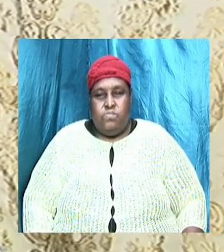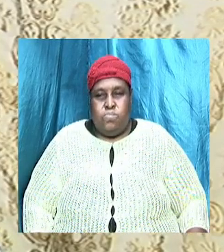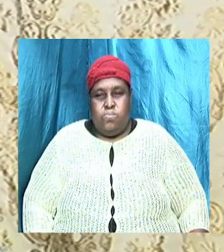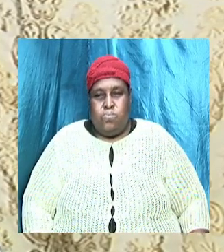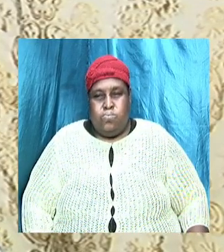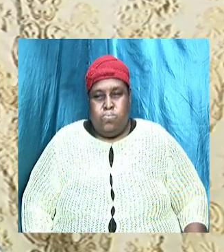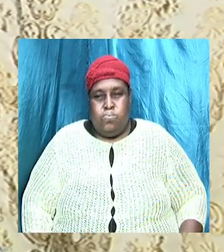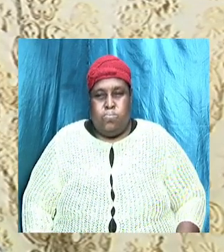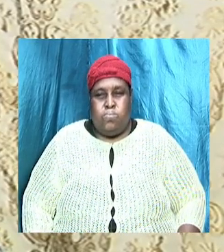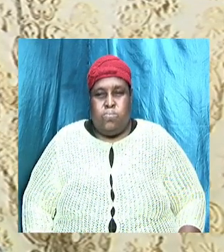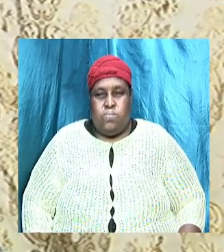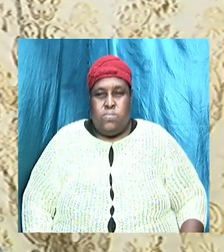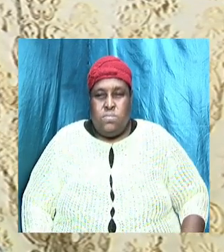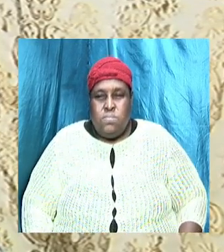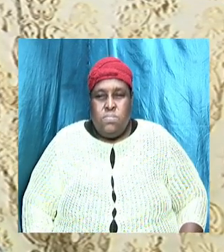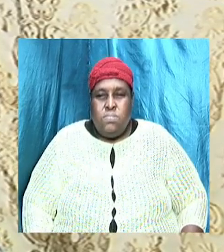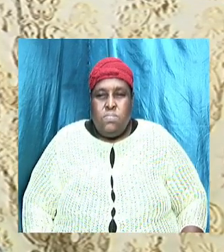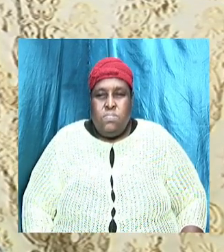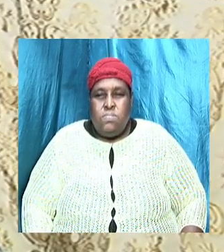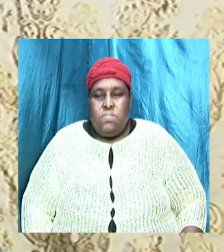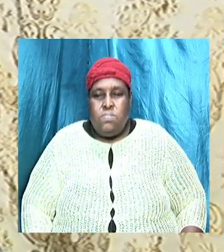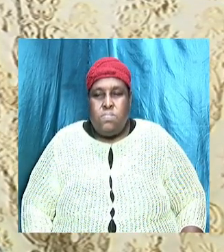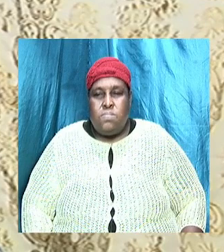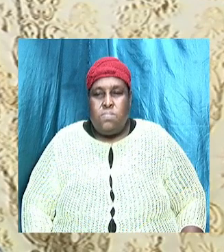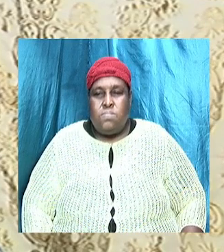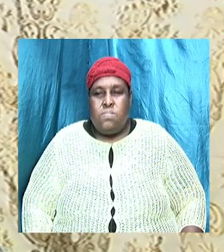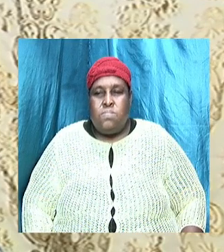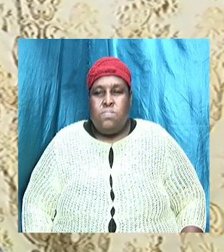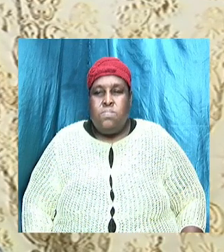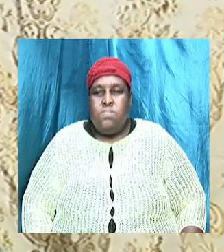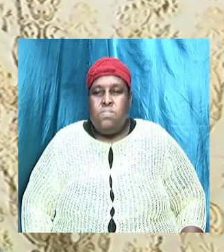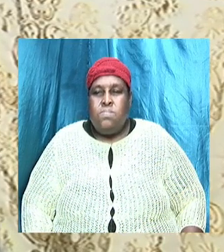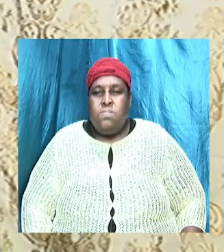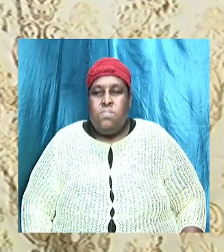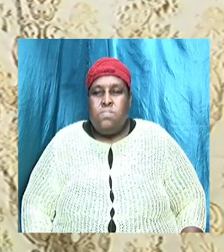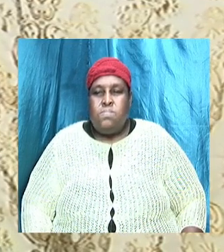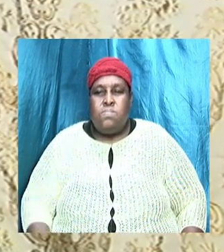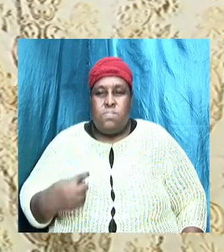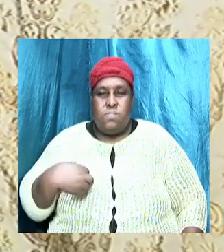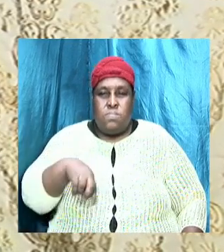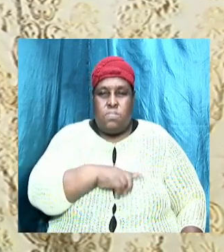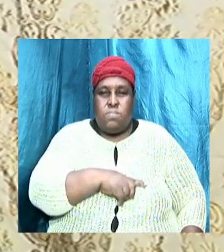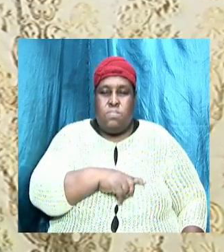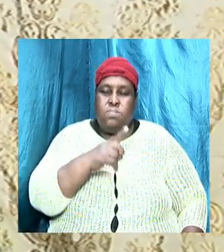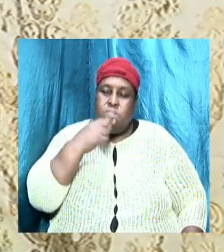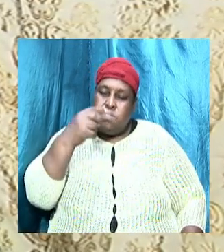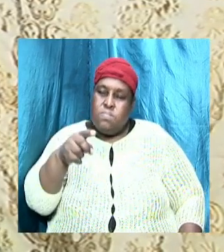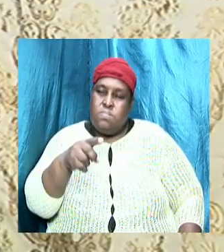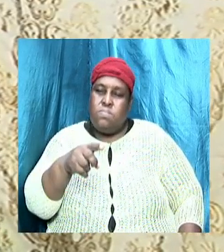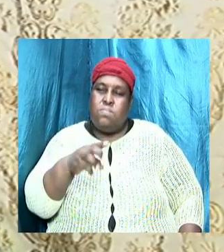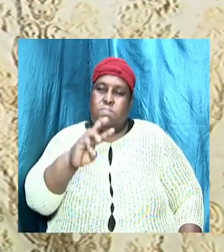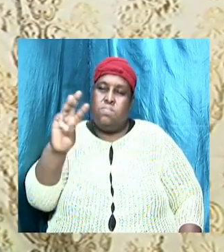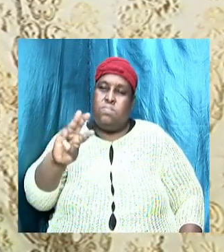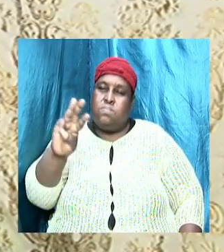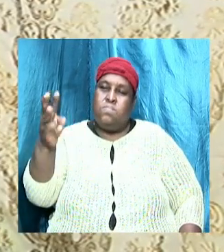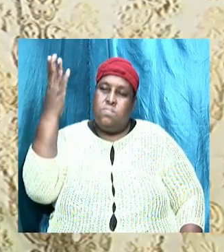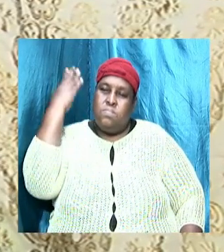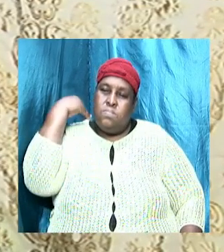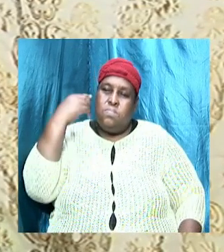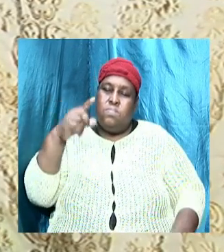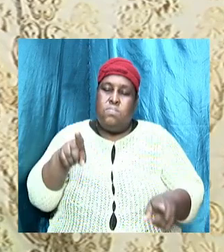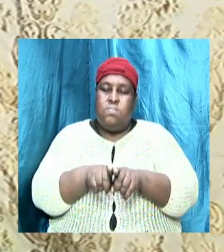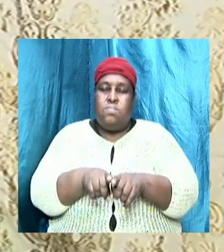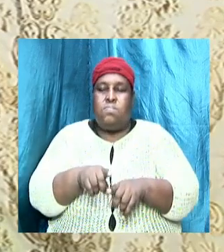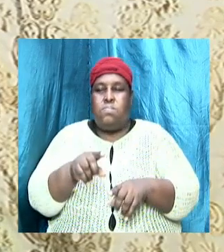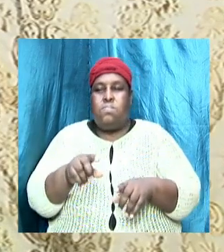and we just mentioned last week, that we as individuals, that we